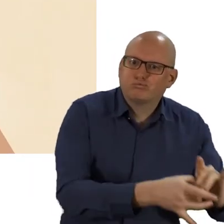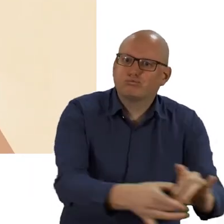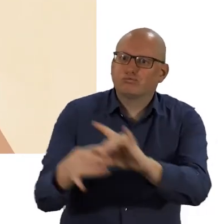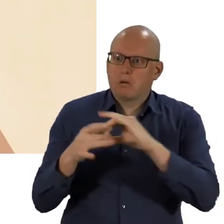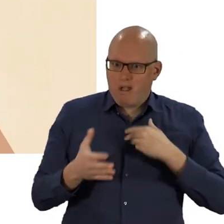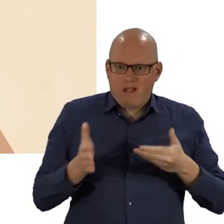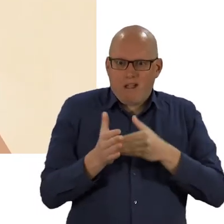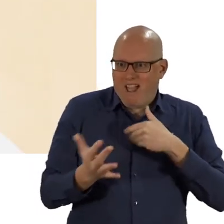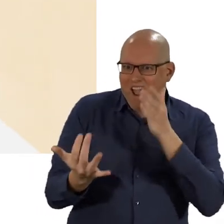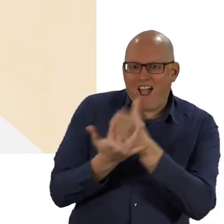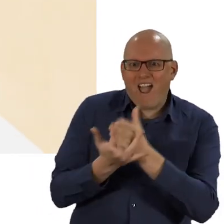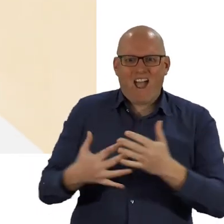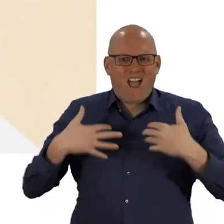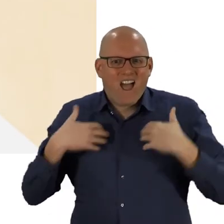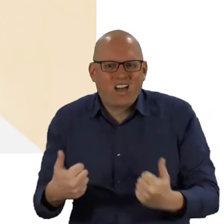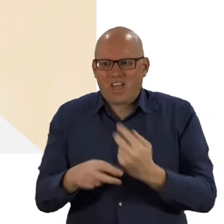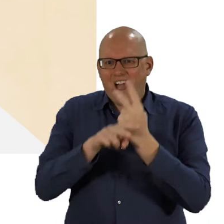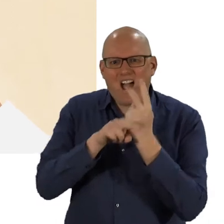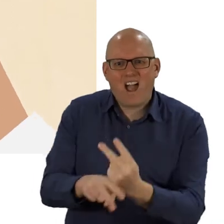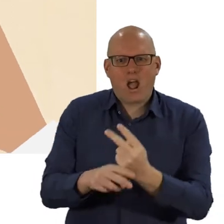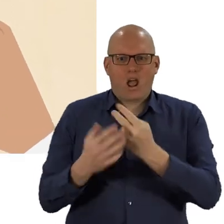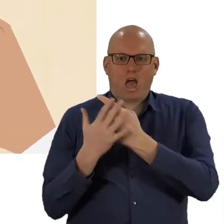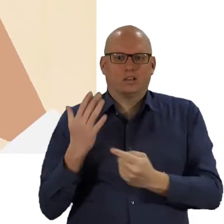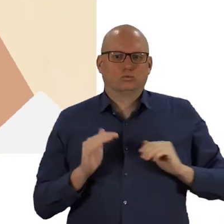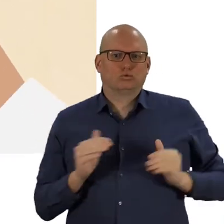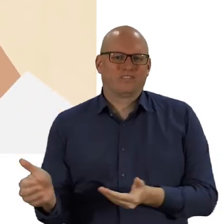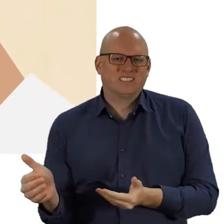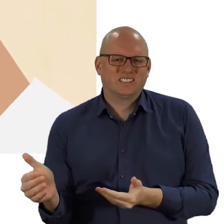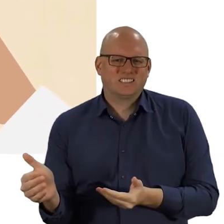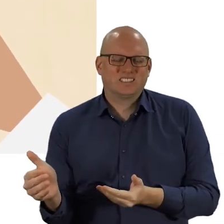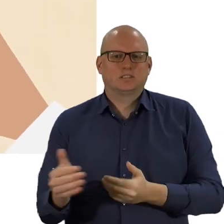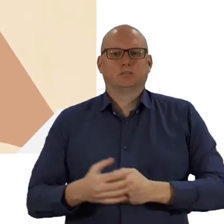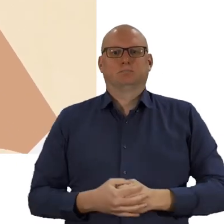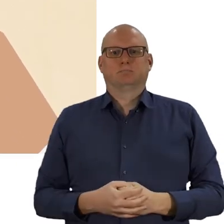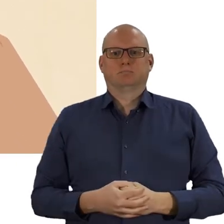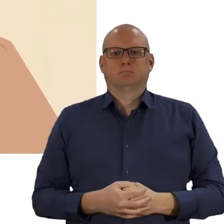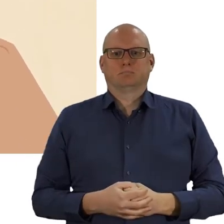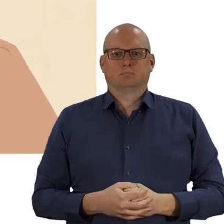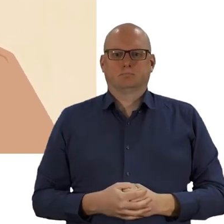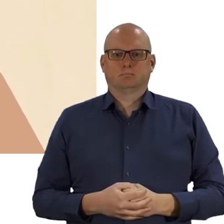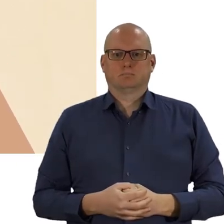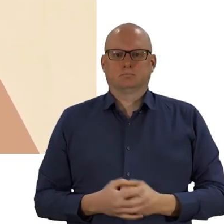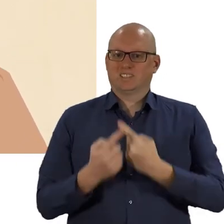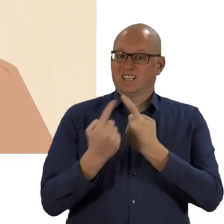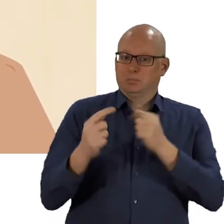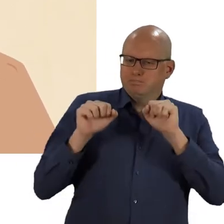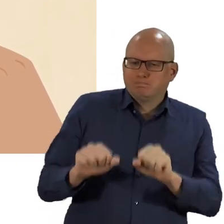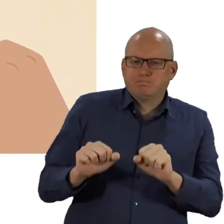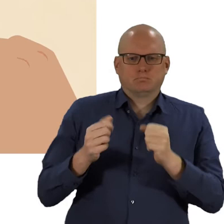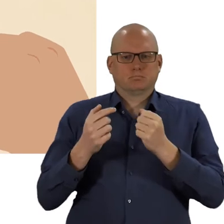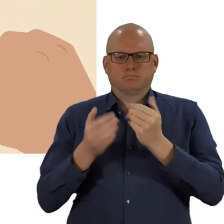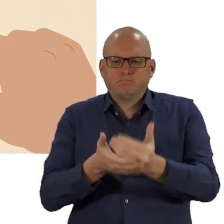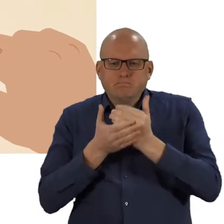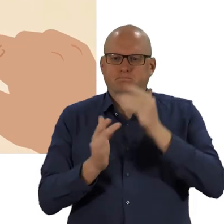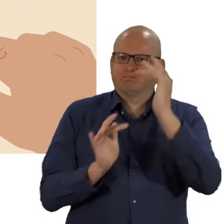It has also given us new ways to access our health, care and other services. Near Me is a secure online